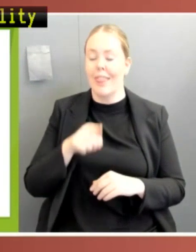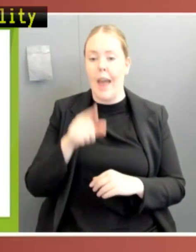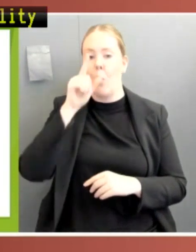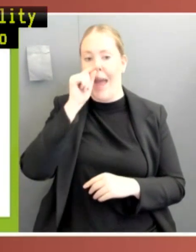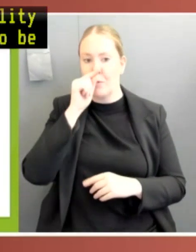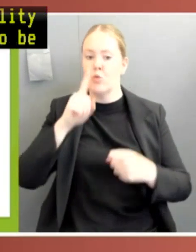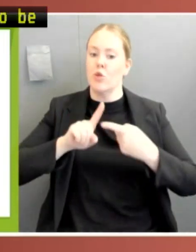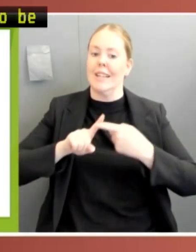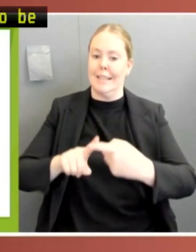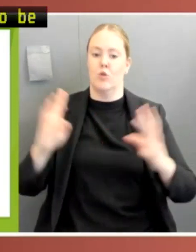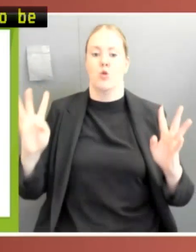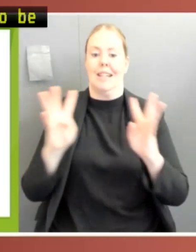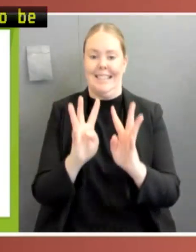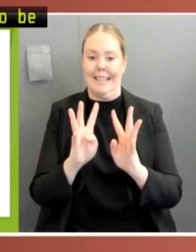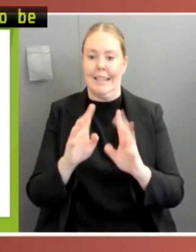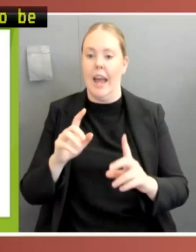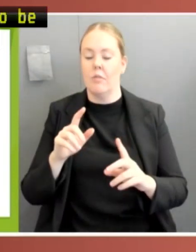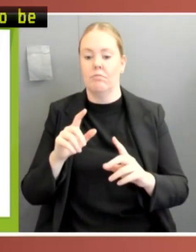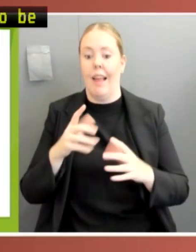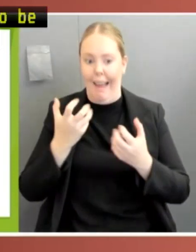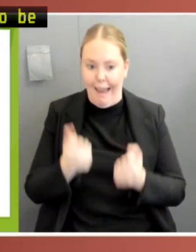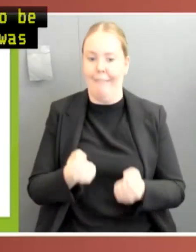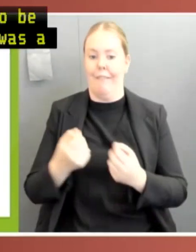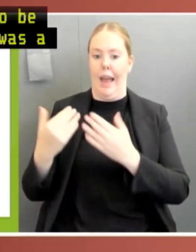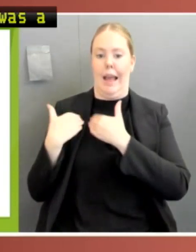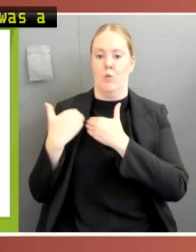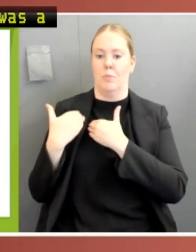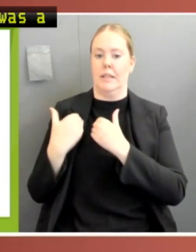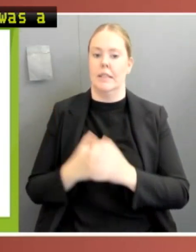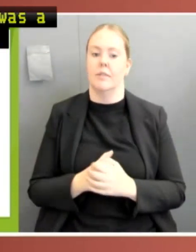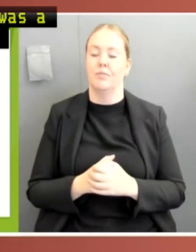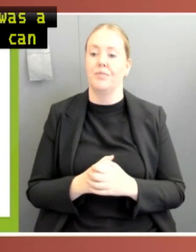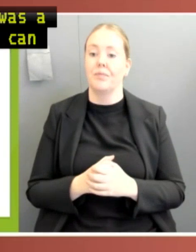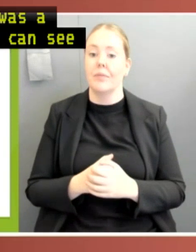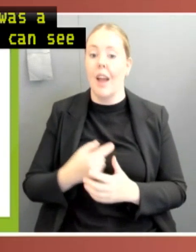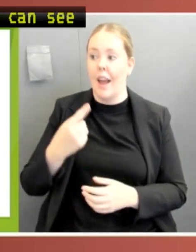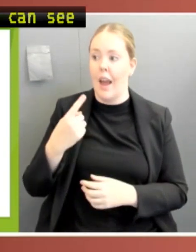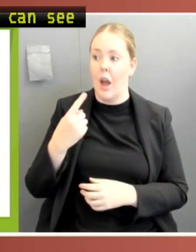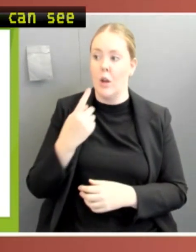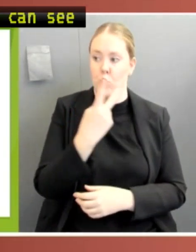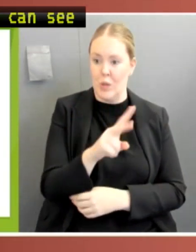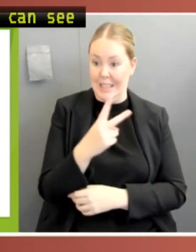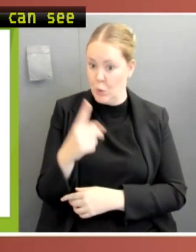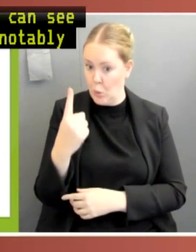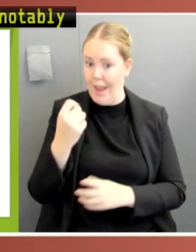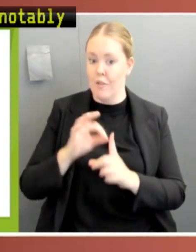little better in 2021, though you can see that some jurisdictions, notably New South Wales, again performed relatively poorly.